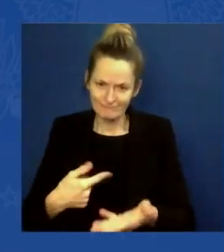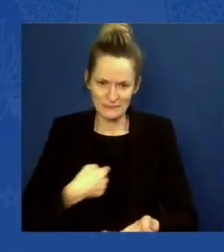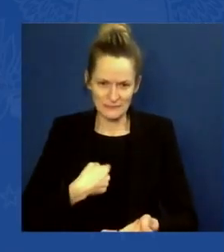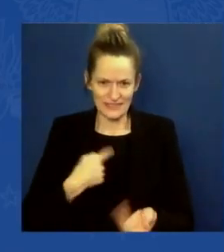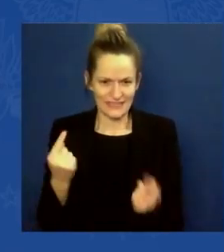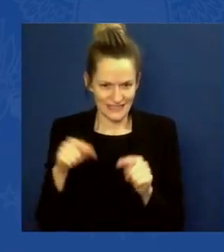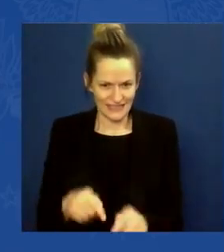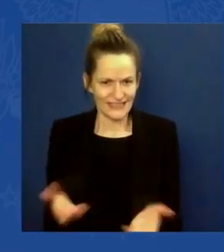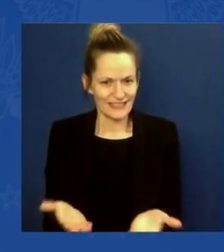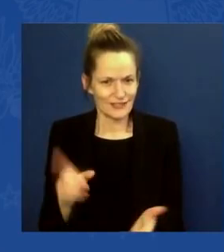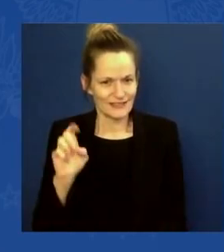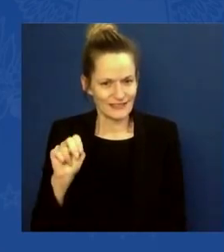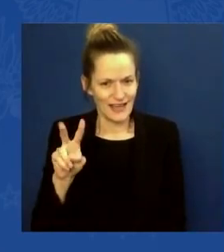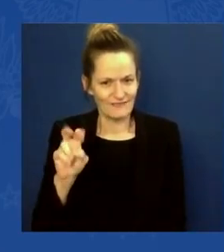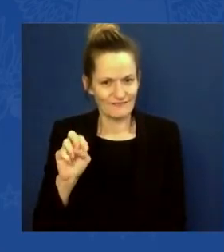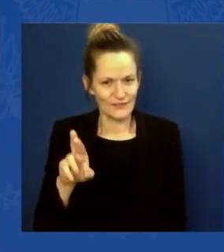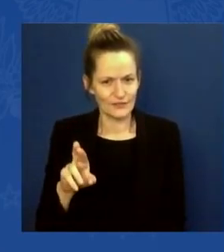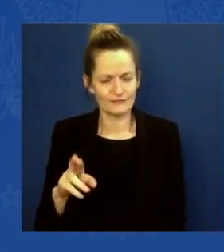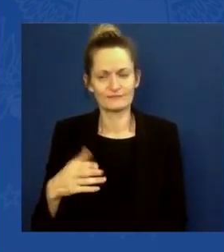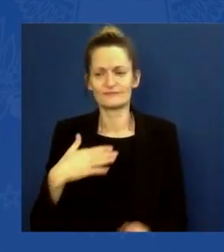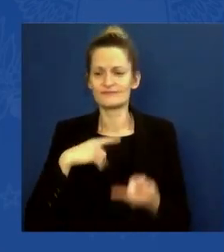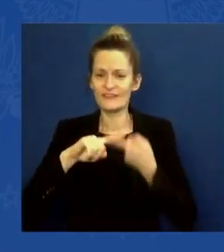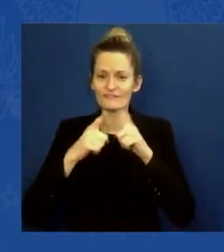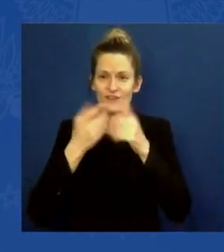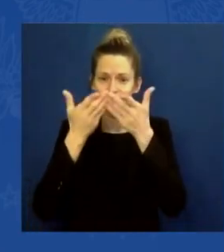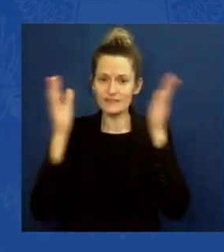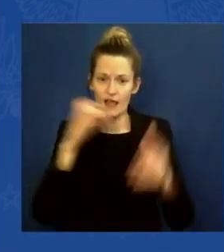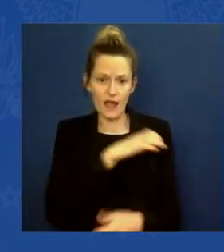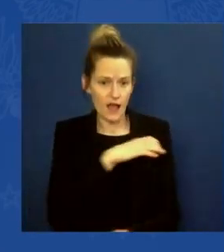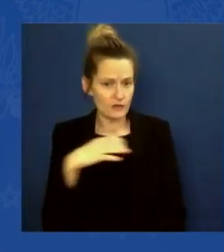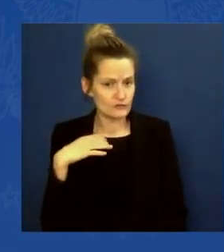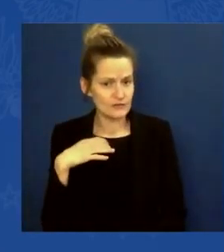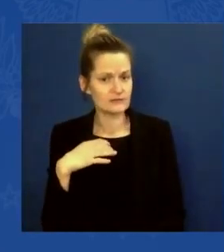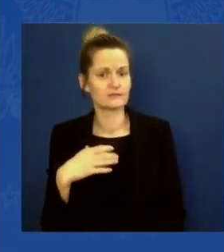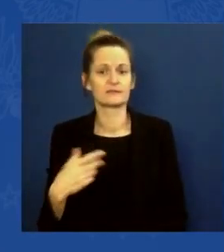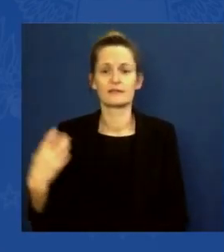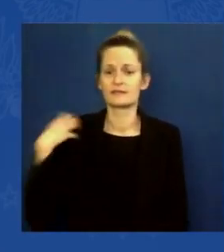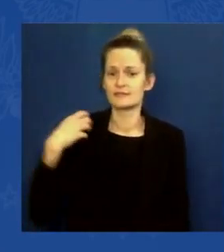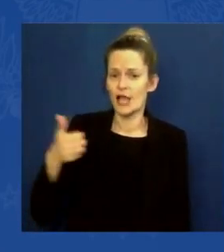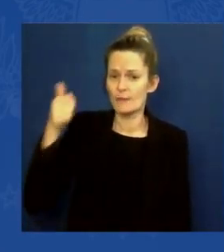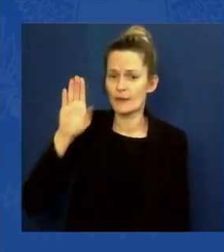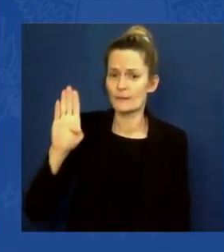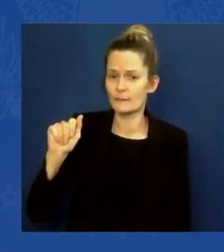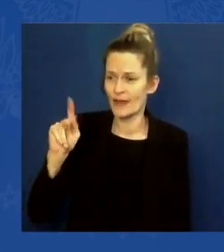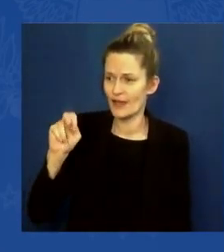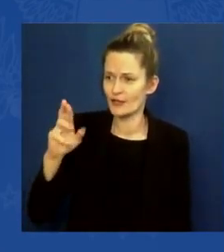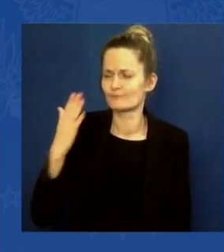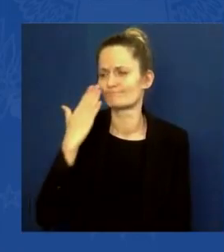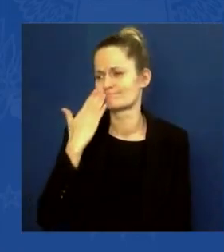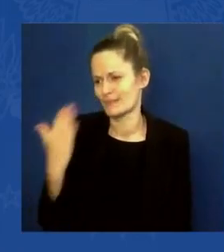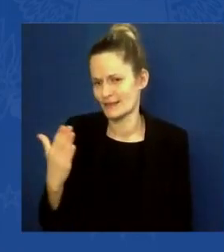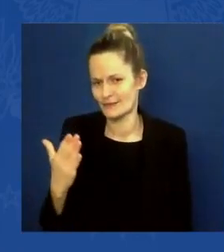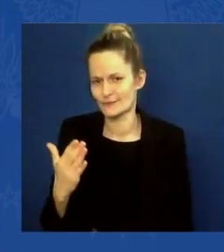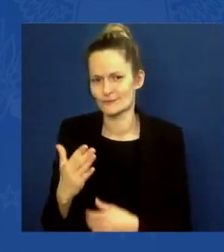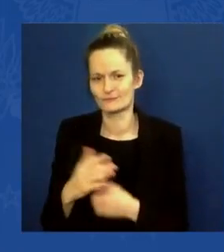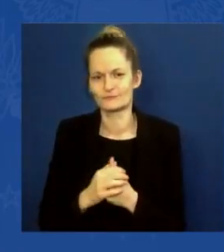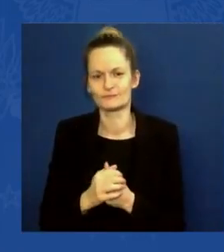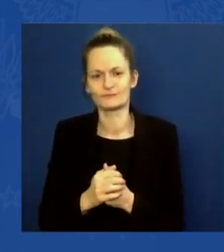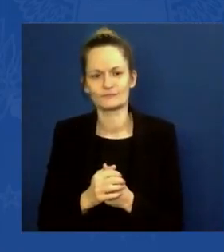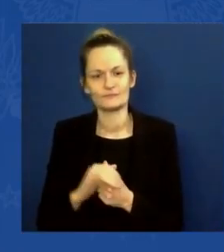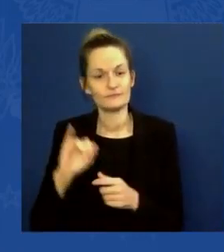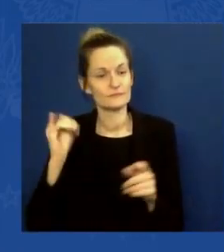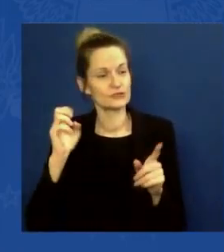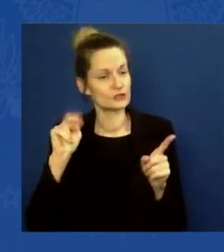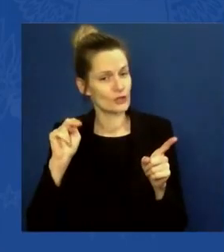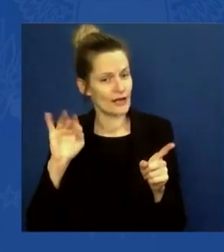Chairman Baker, thank you for being here. My team, we have Energy Secretary Jennifer Granholm, who I always say, was she born